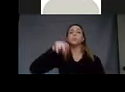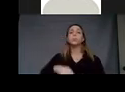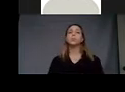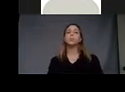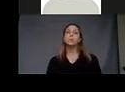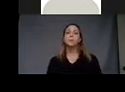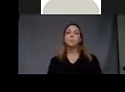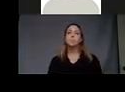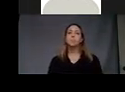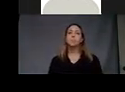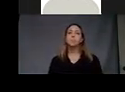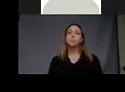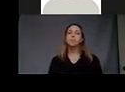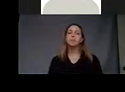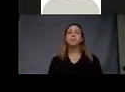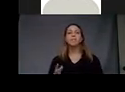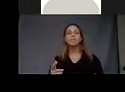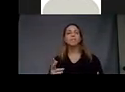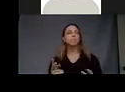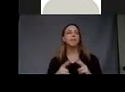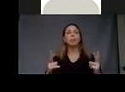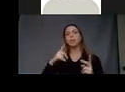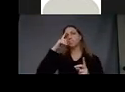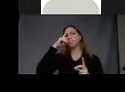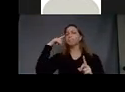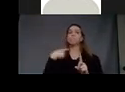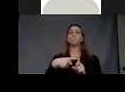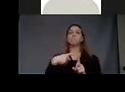very uplifting painting.